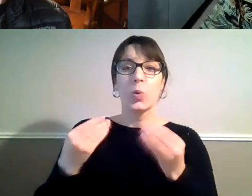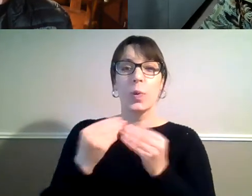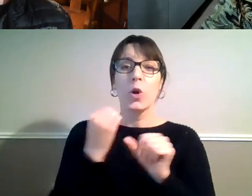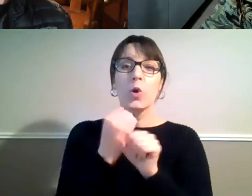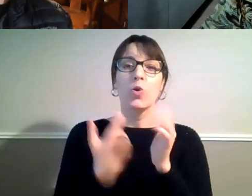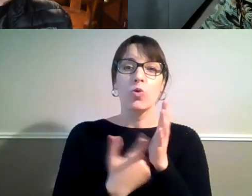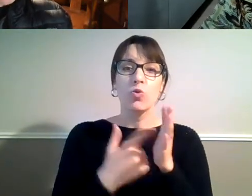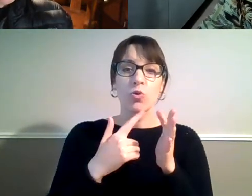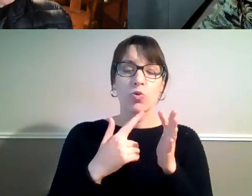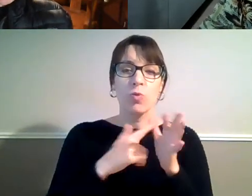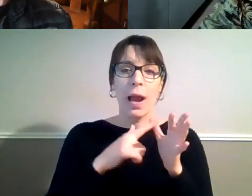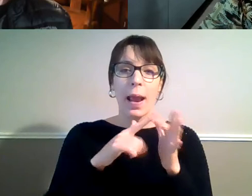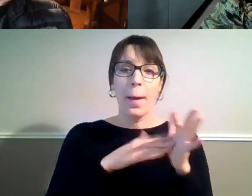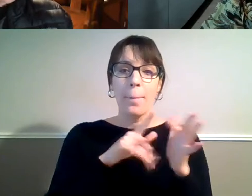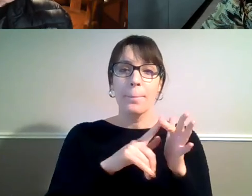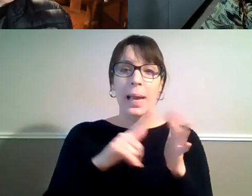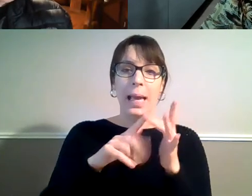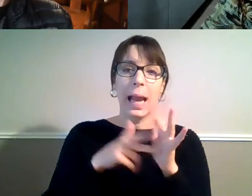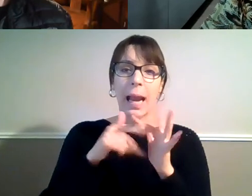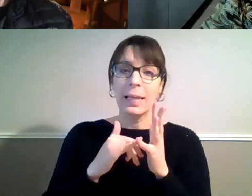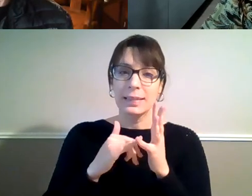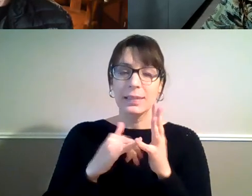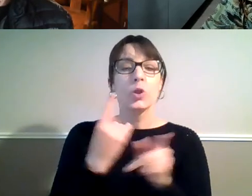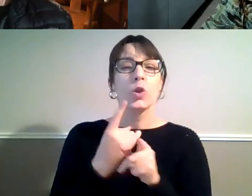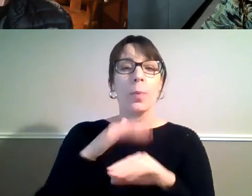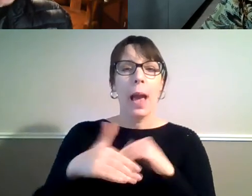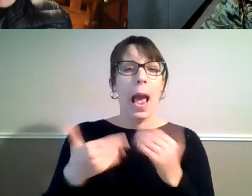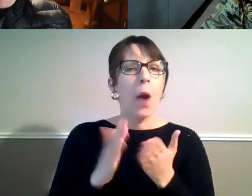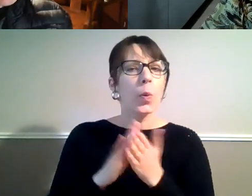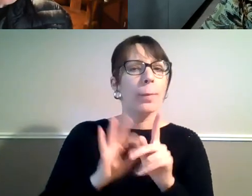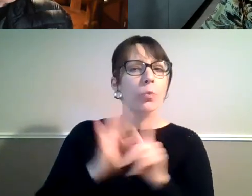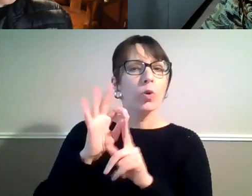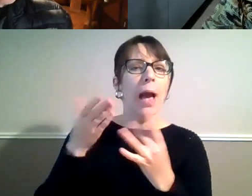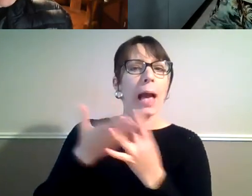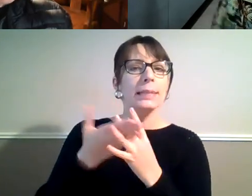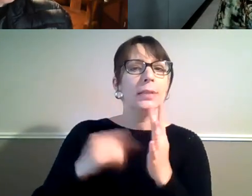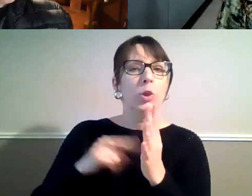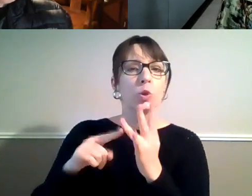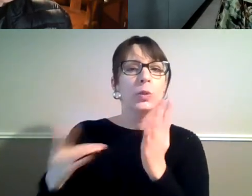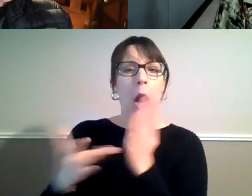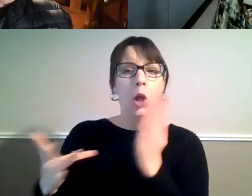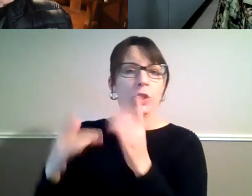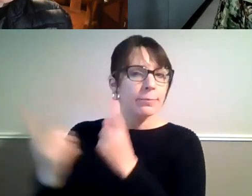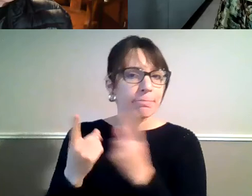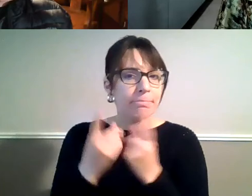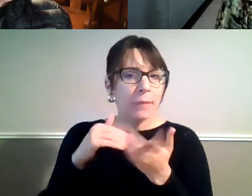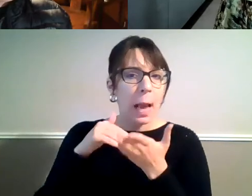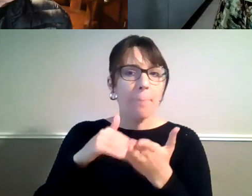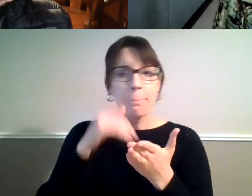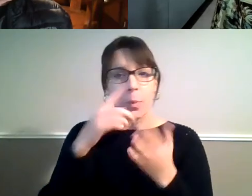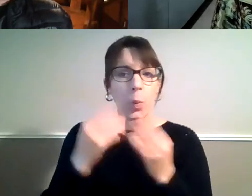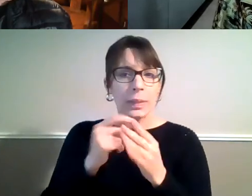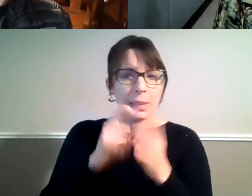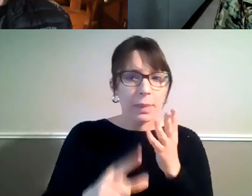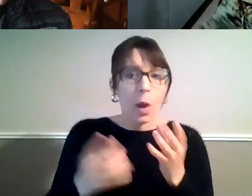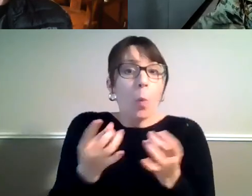assistive technology for people outside the NDIS. My name's Rod Harris, and I'm a proud member of Assistive Technology for All